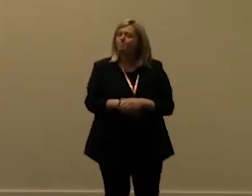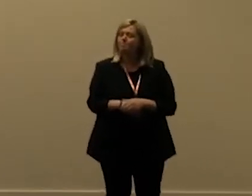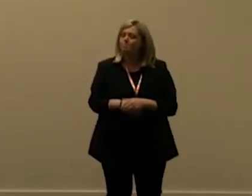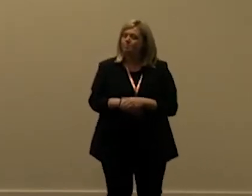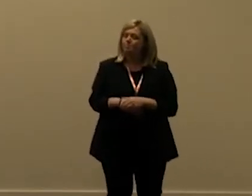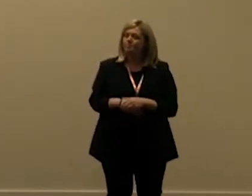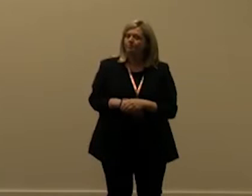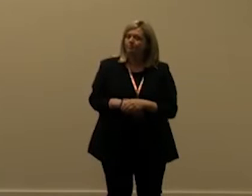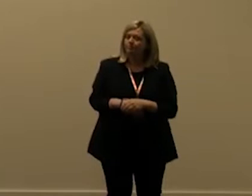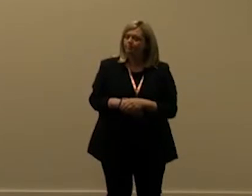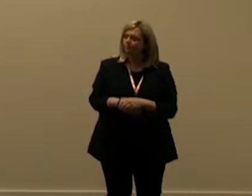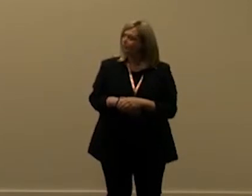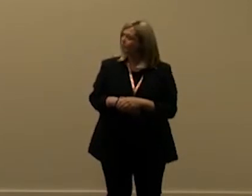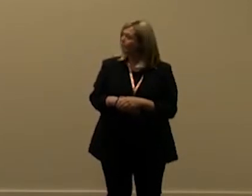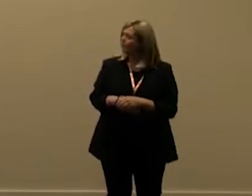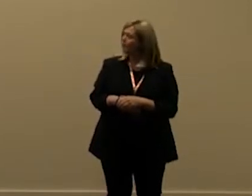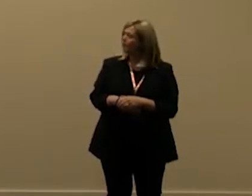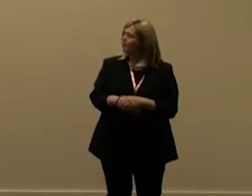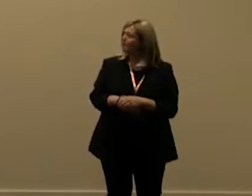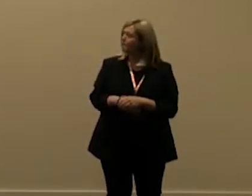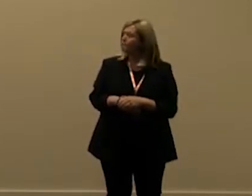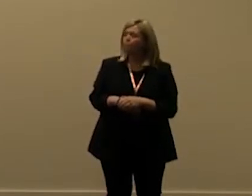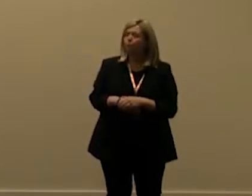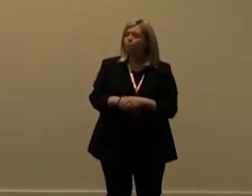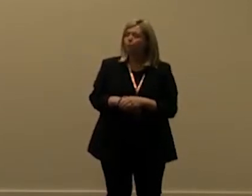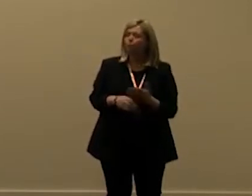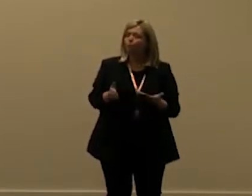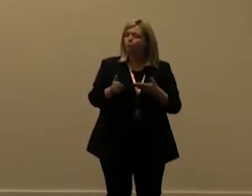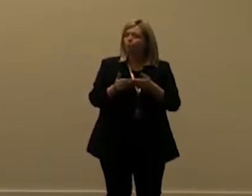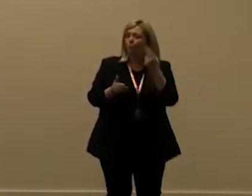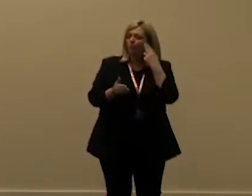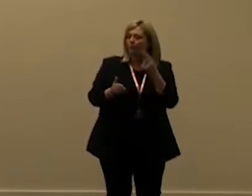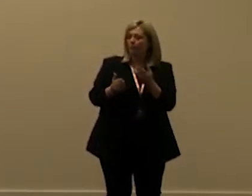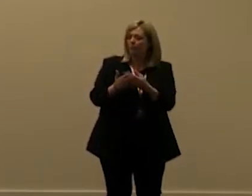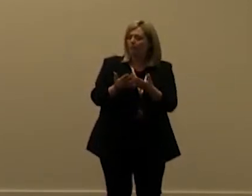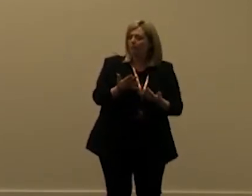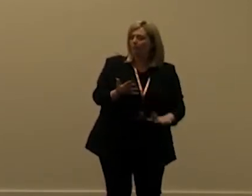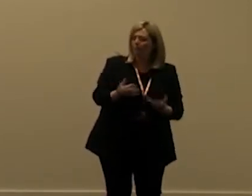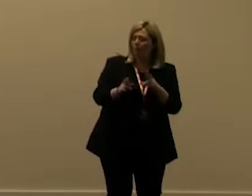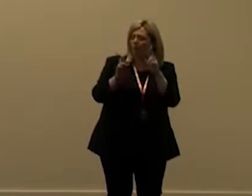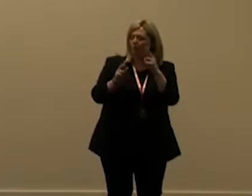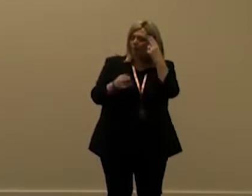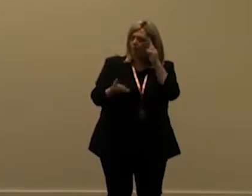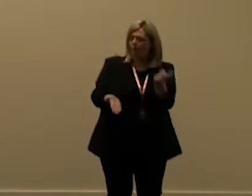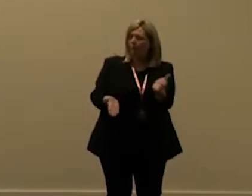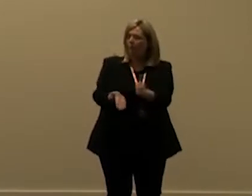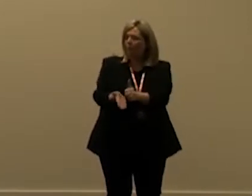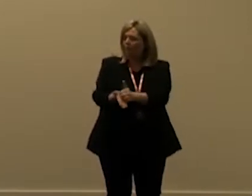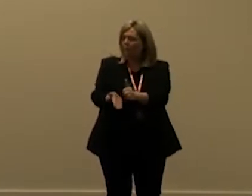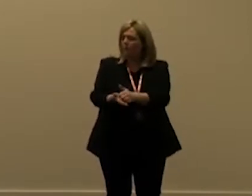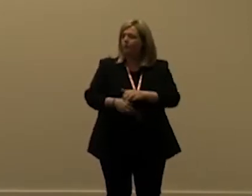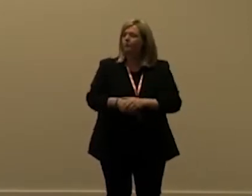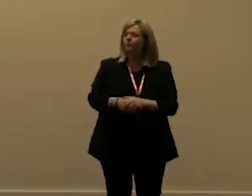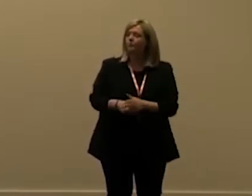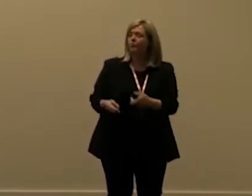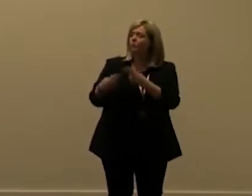experian incremental atech tiski and squared up and i hope i got those names right um they are they